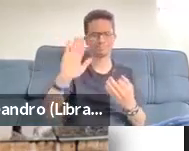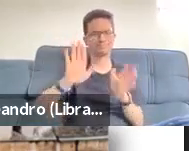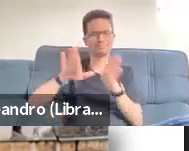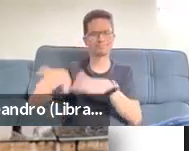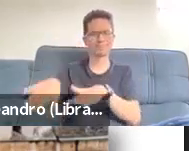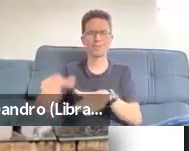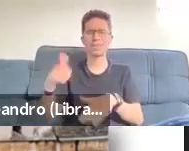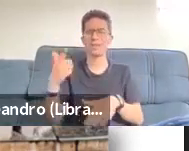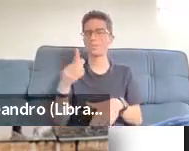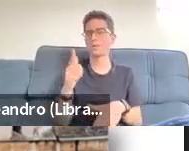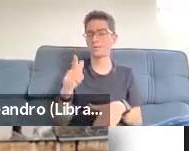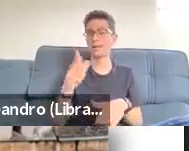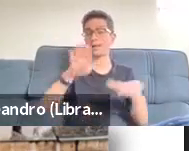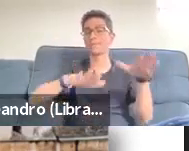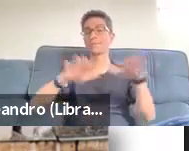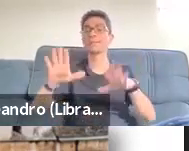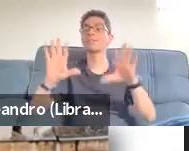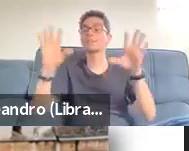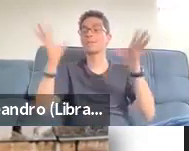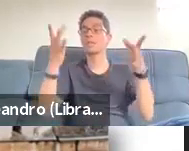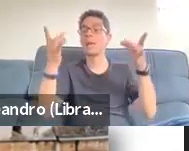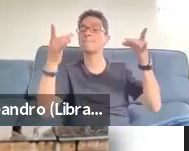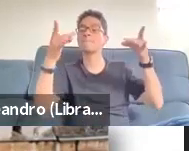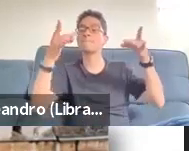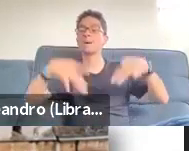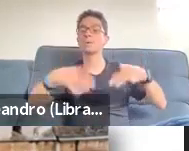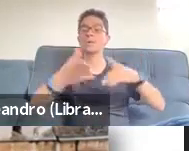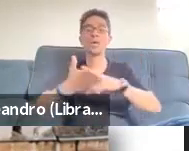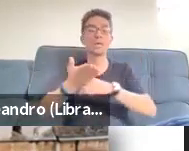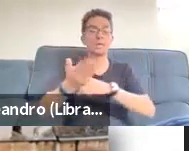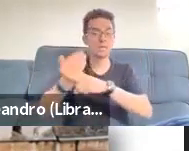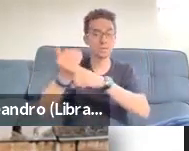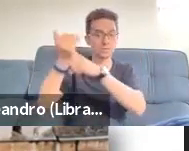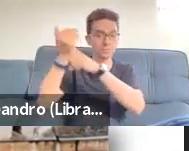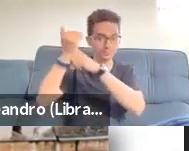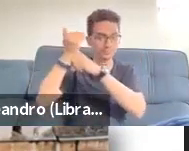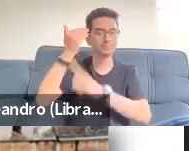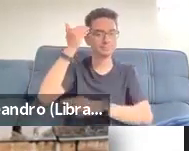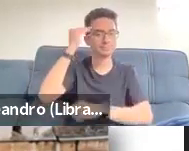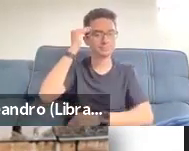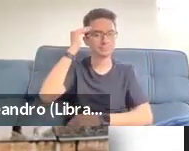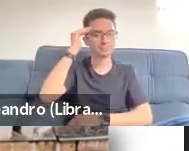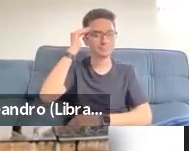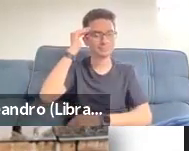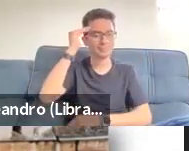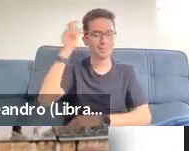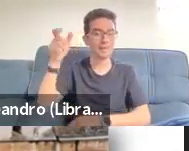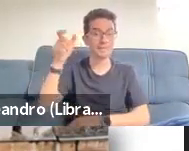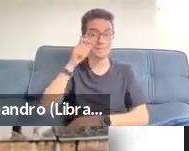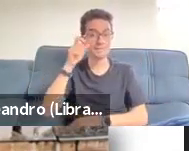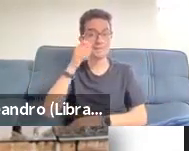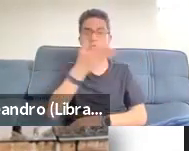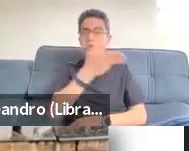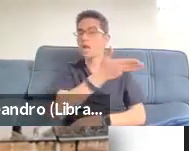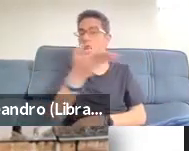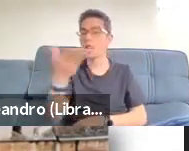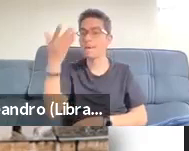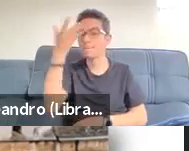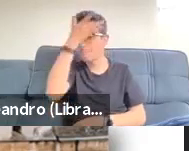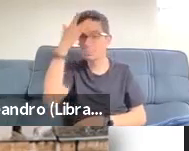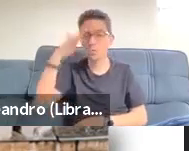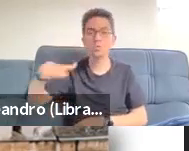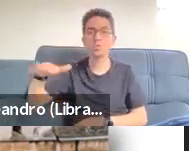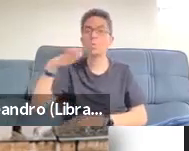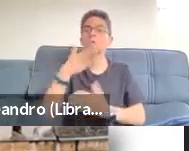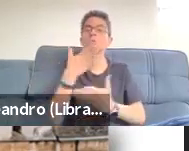see that of all the people that were in our study, many had used AAC when they were younger and they've all abandoned them. So